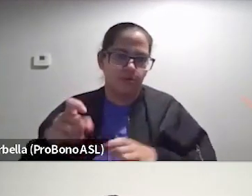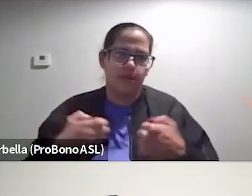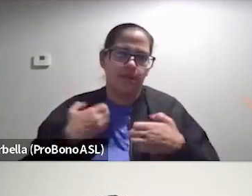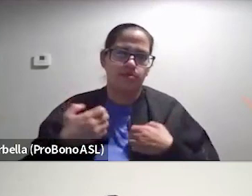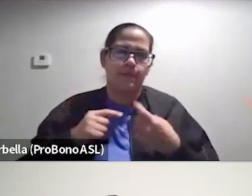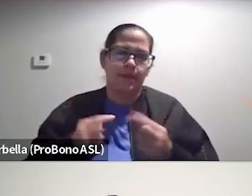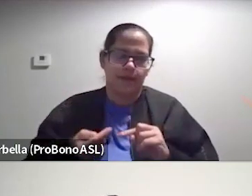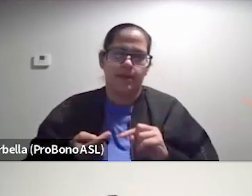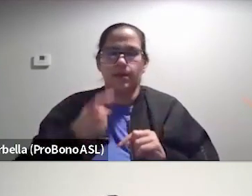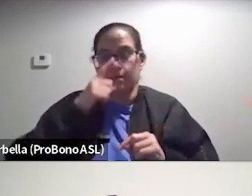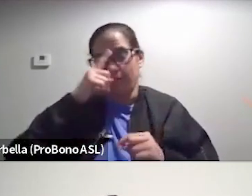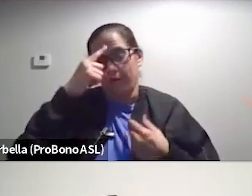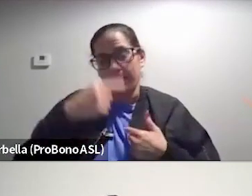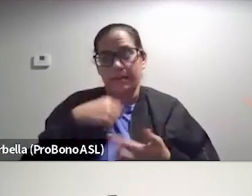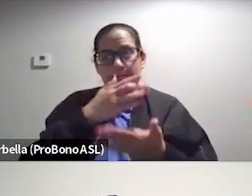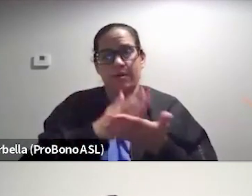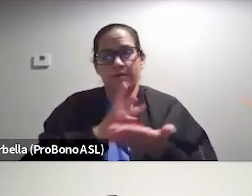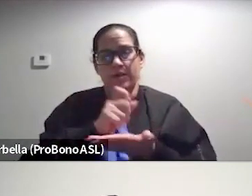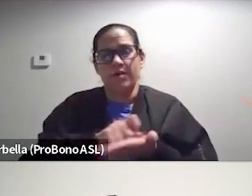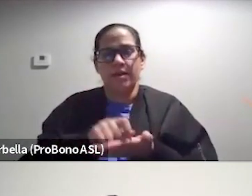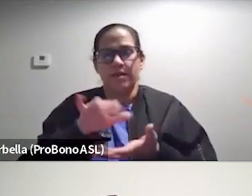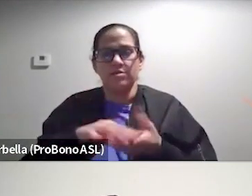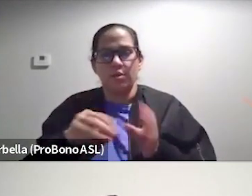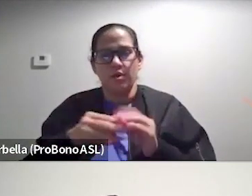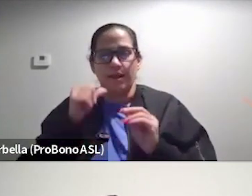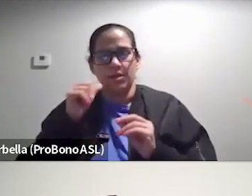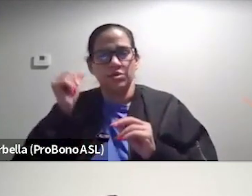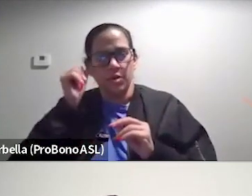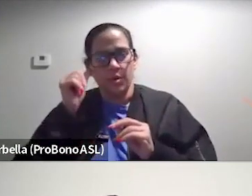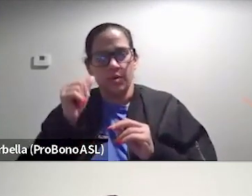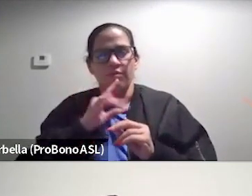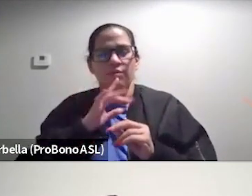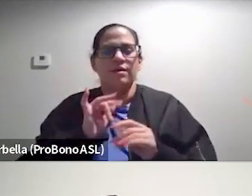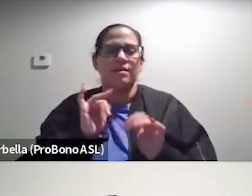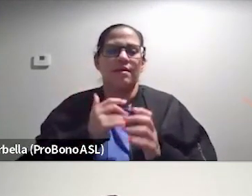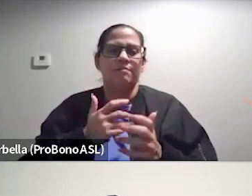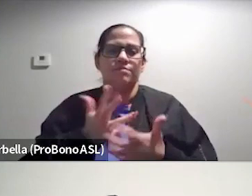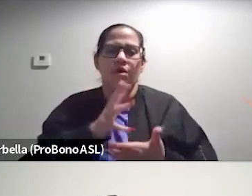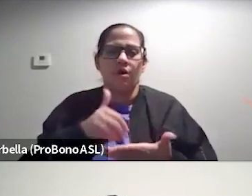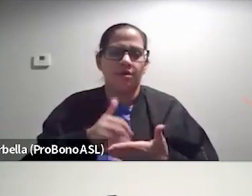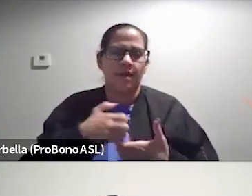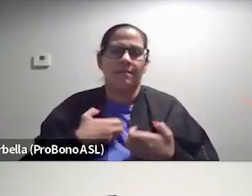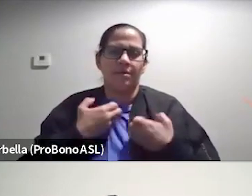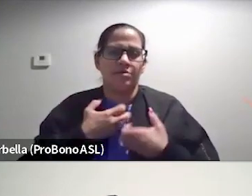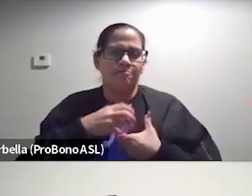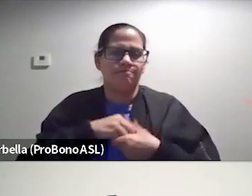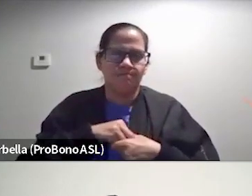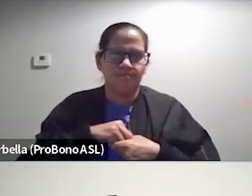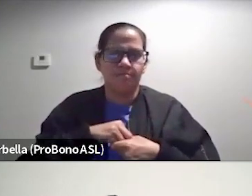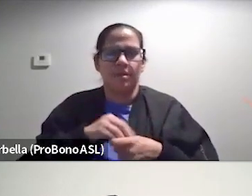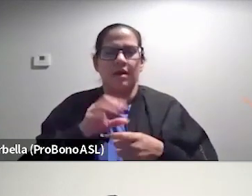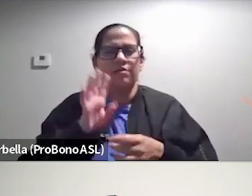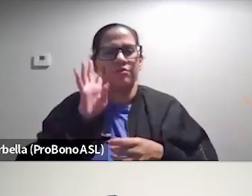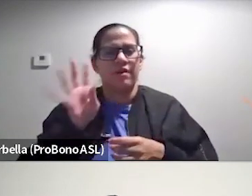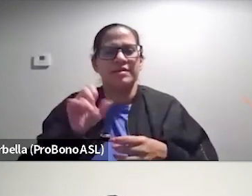So I think for me, part of rewriting that story as an adult is to really acknowledge emotional vulnerability and create space for